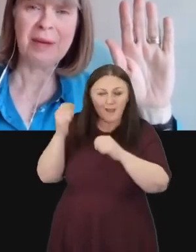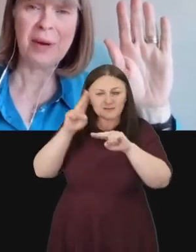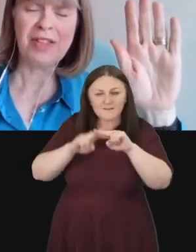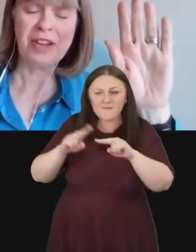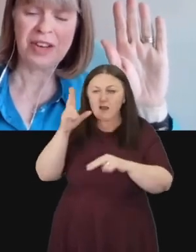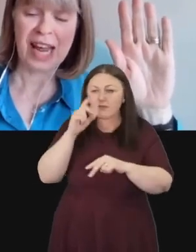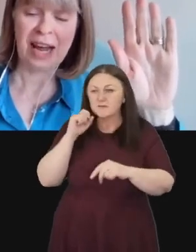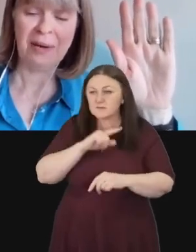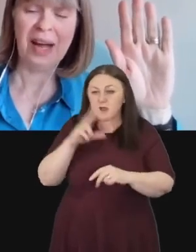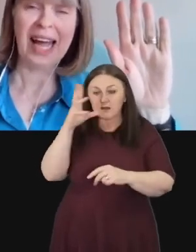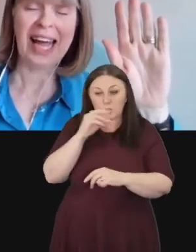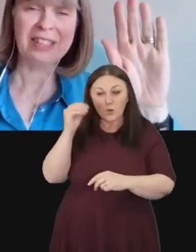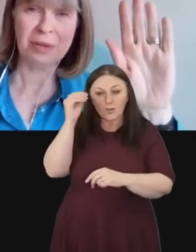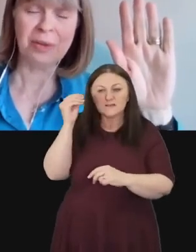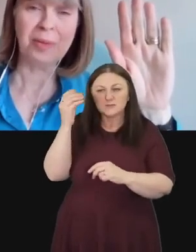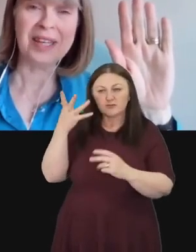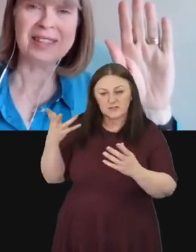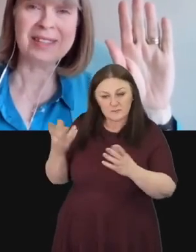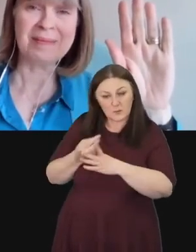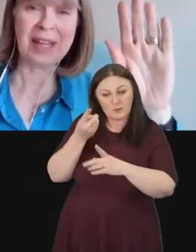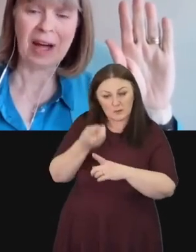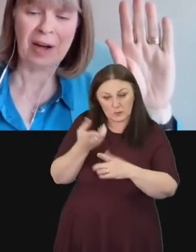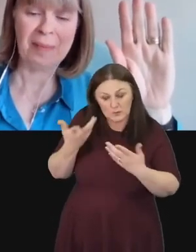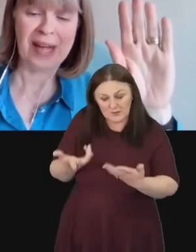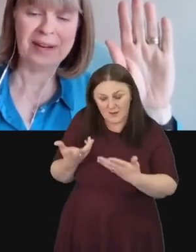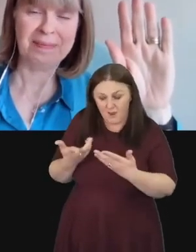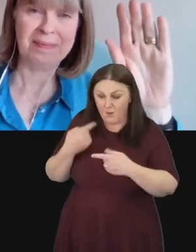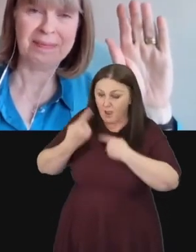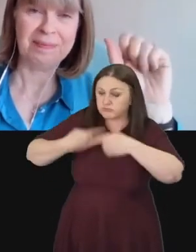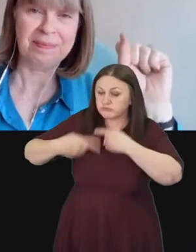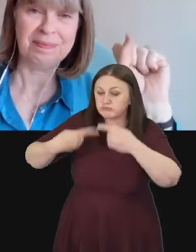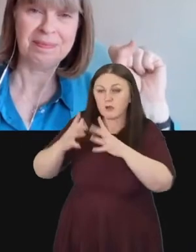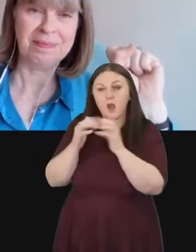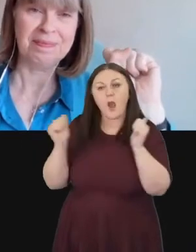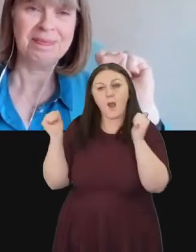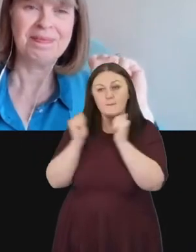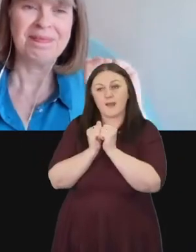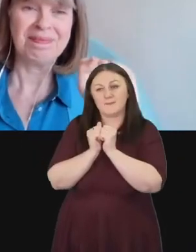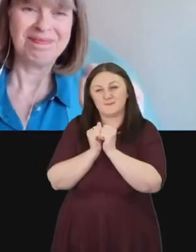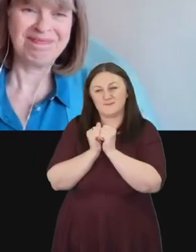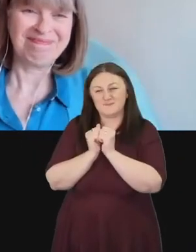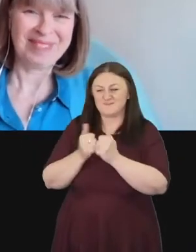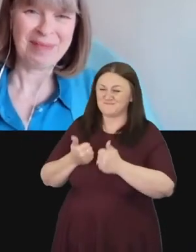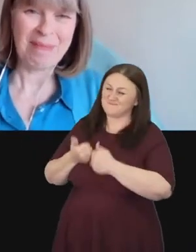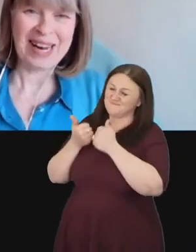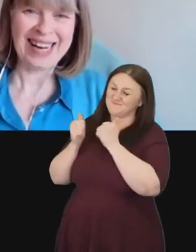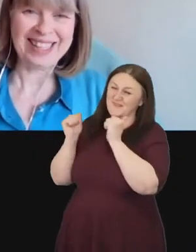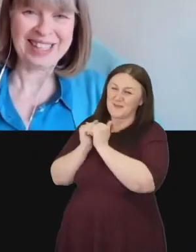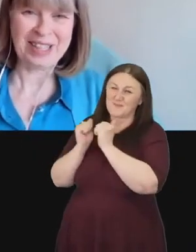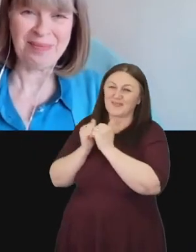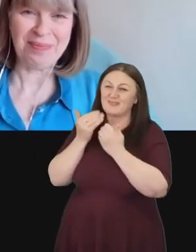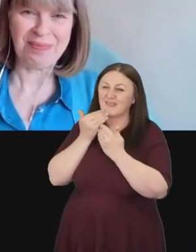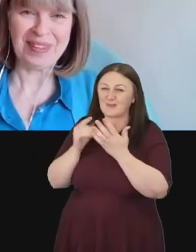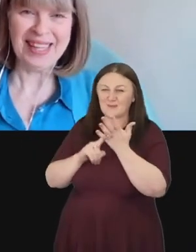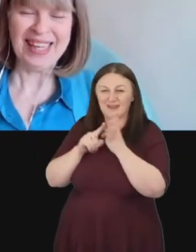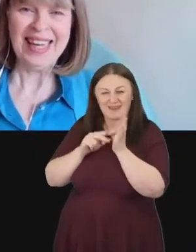be with you now and always. Amen. Amen. Thank you Linda.